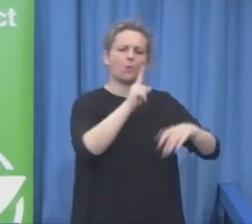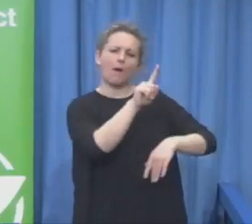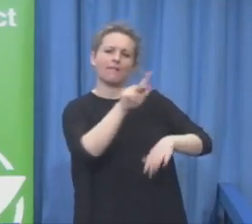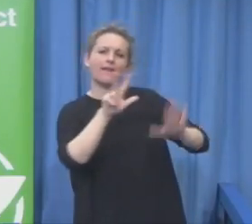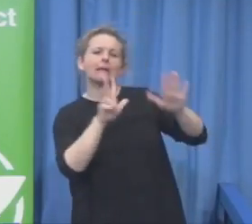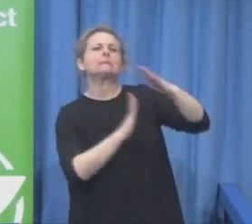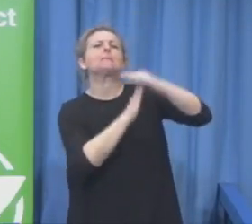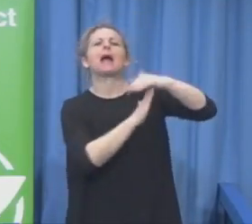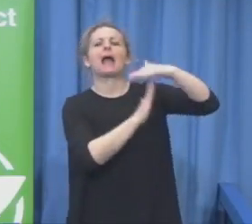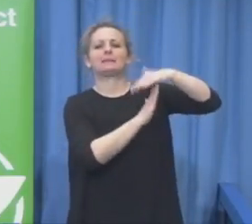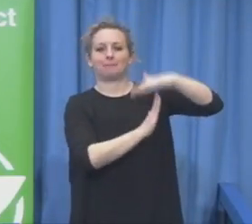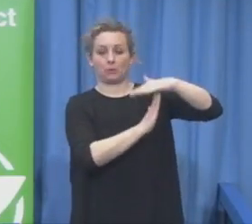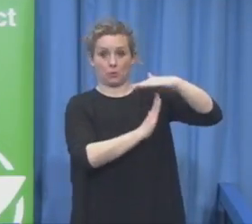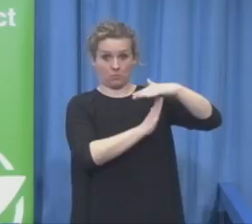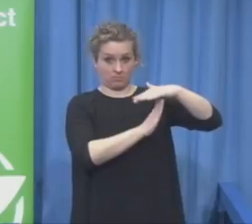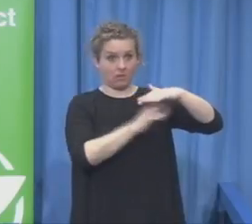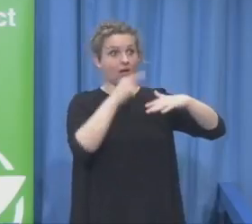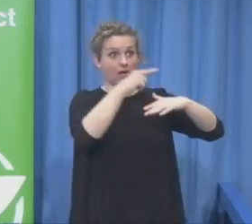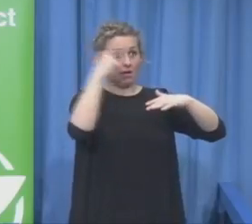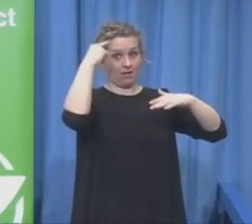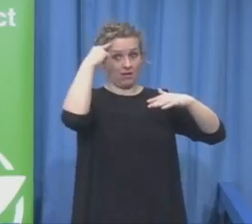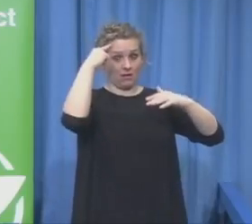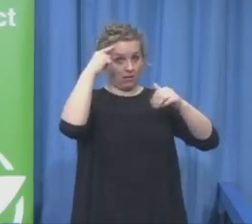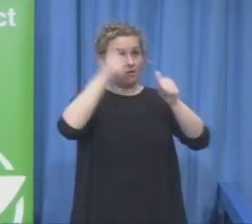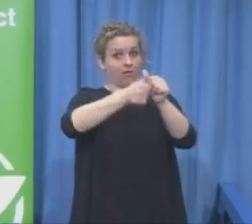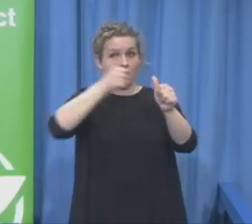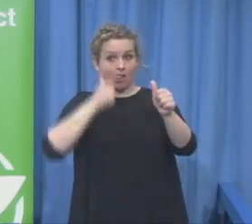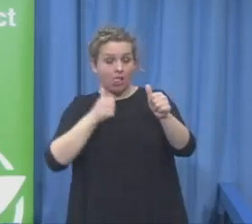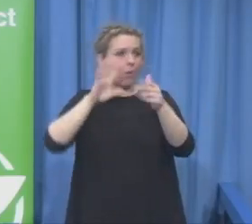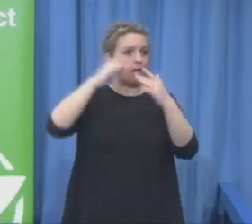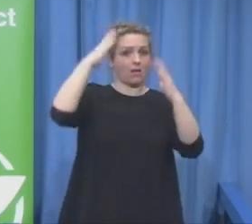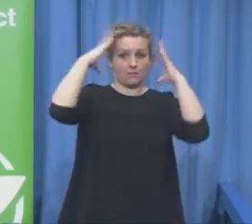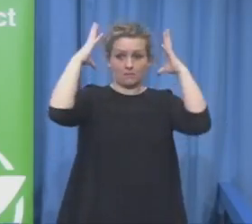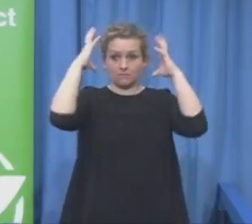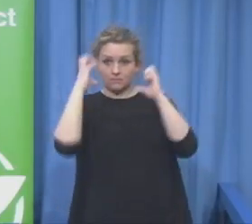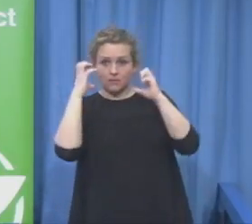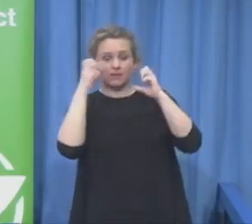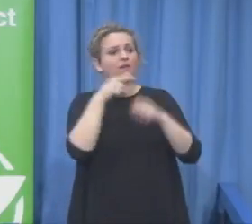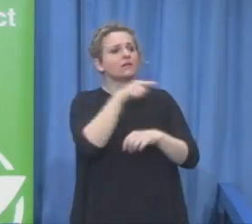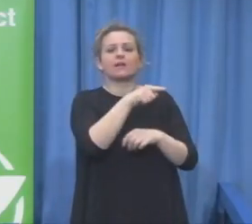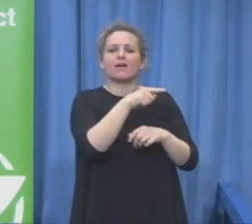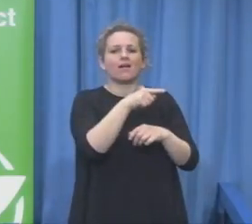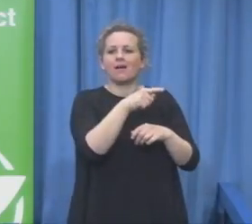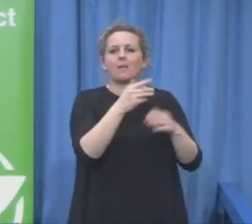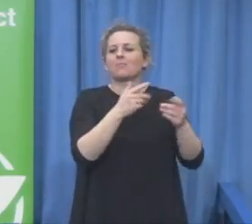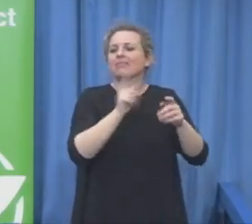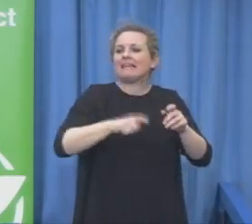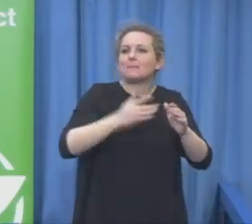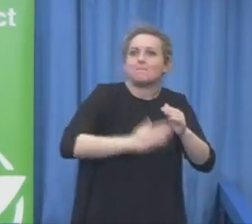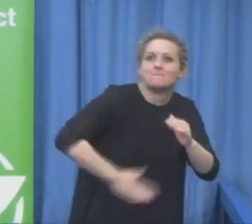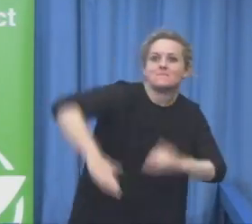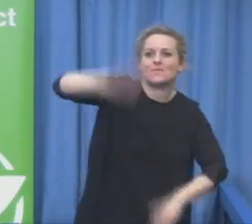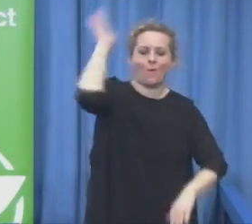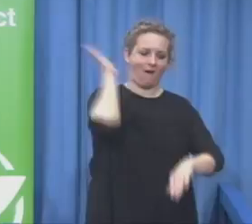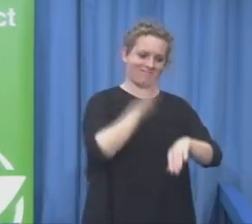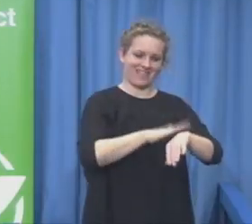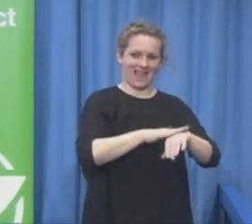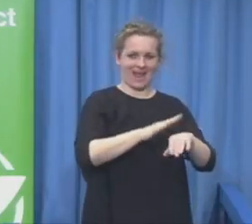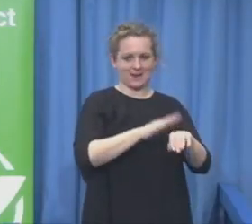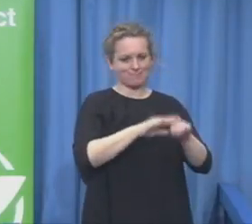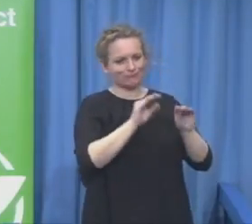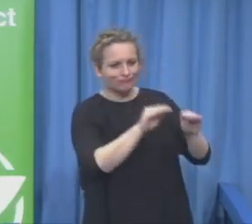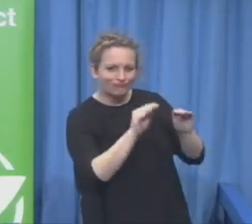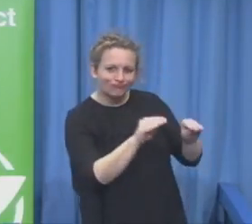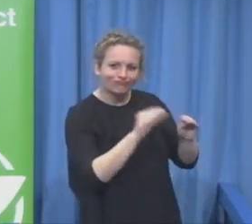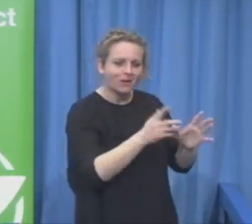learning difficulties need much more time to learn than others. And I think I know and you